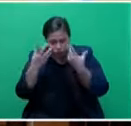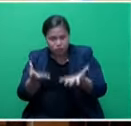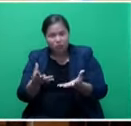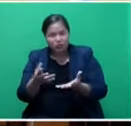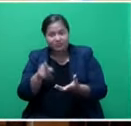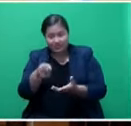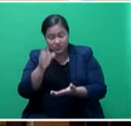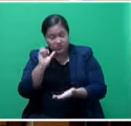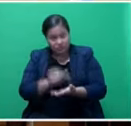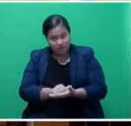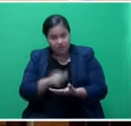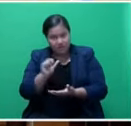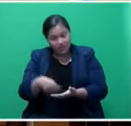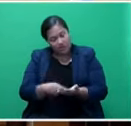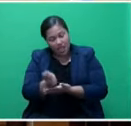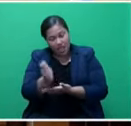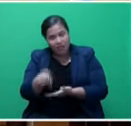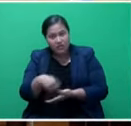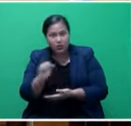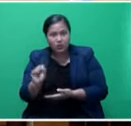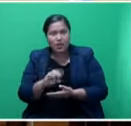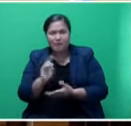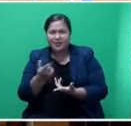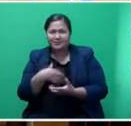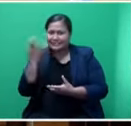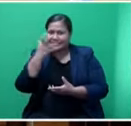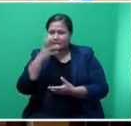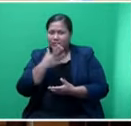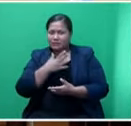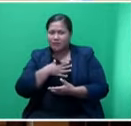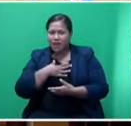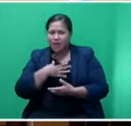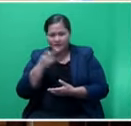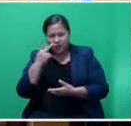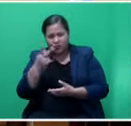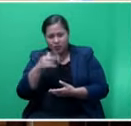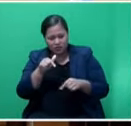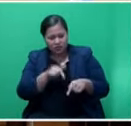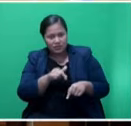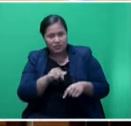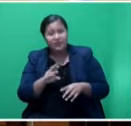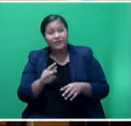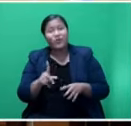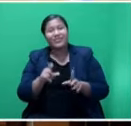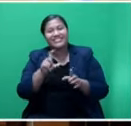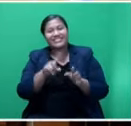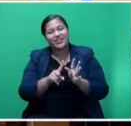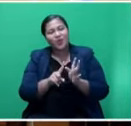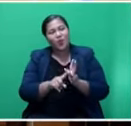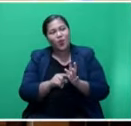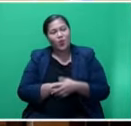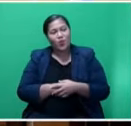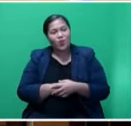that is actually paid. It is dangerous in my view, in this case, where the CEO or a